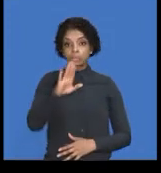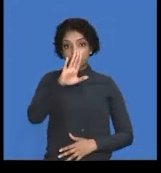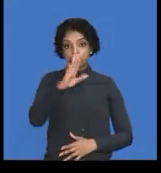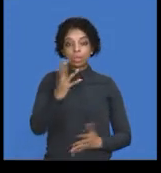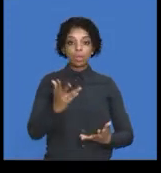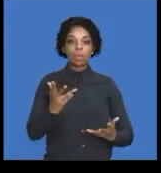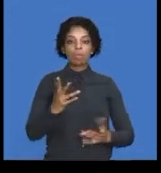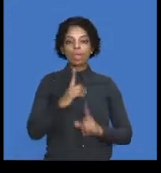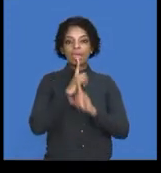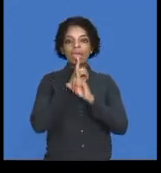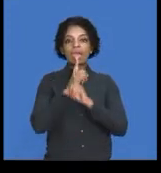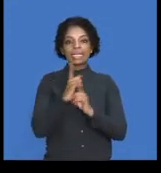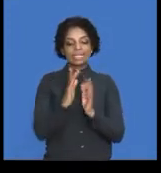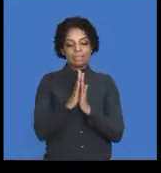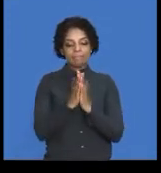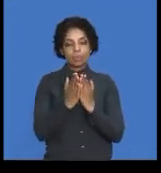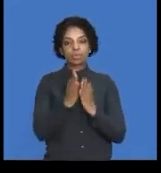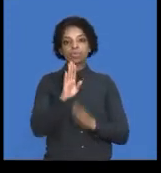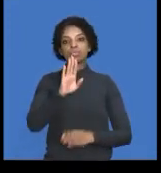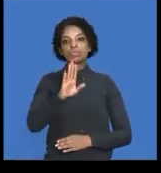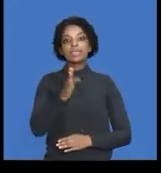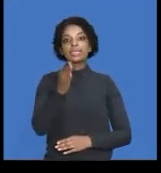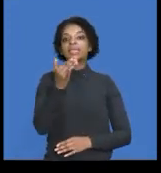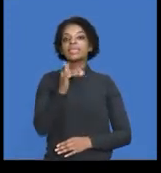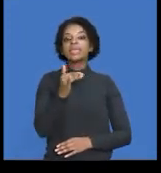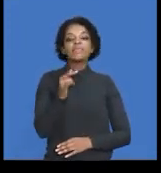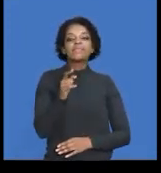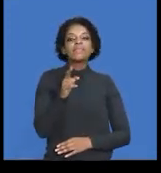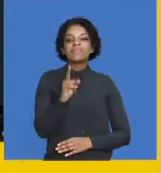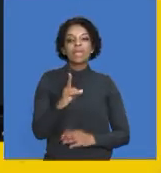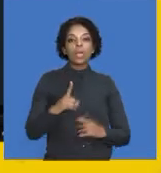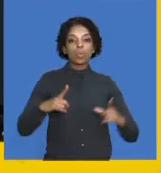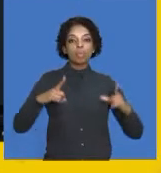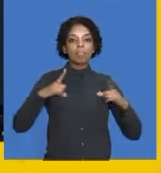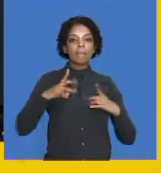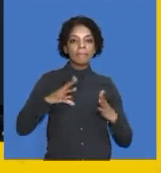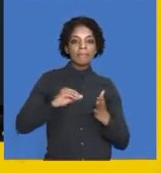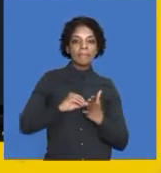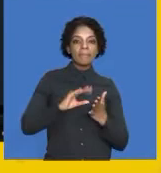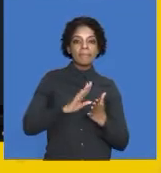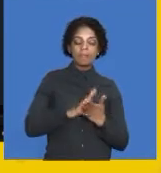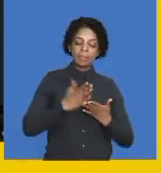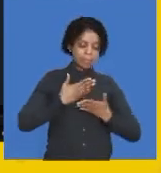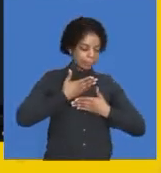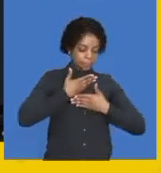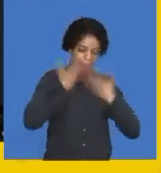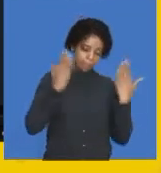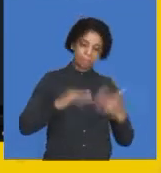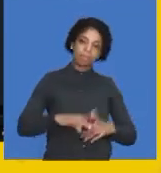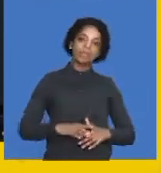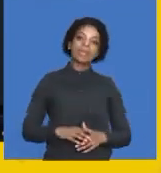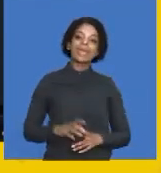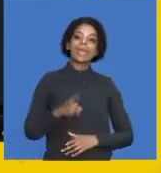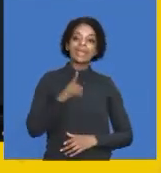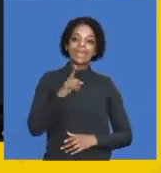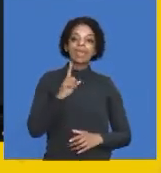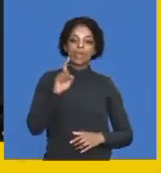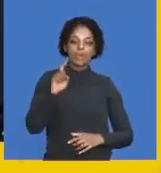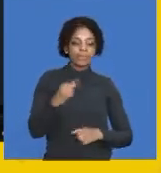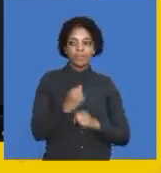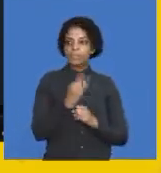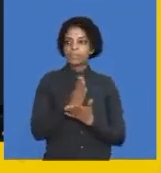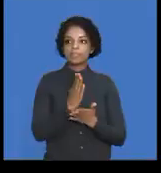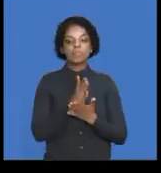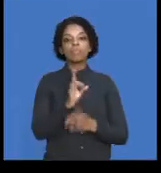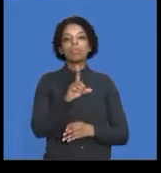in your answer book. If it is not pre-populated by that, I mean it's not appearing in your answer book, then make sure you